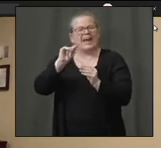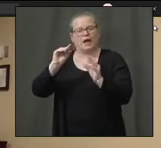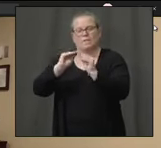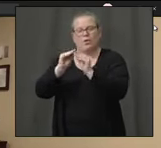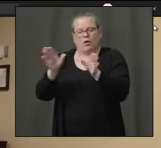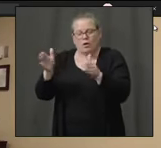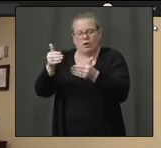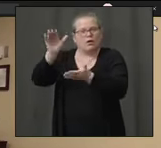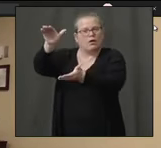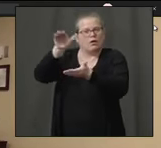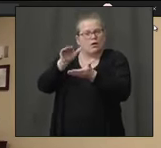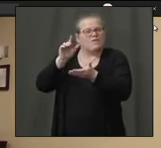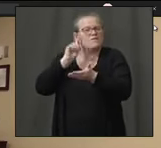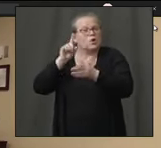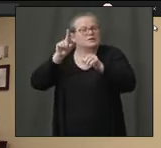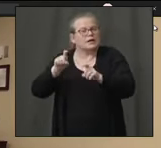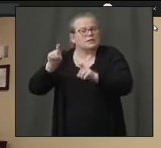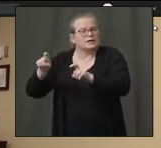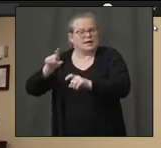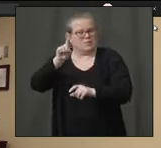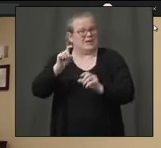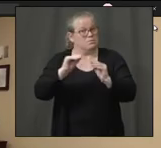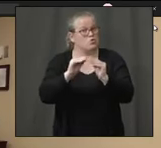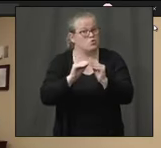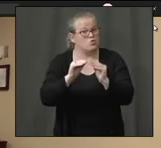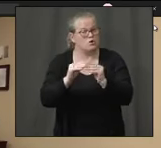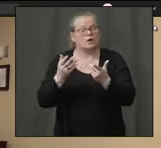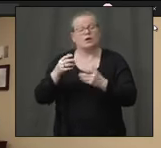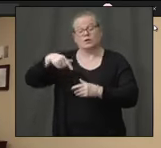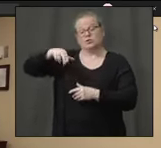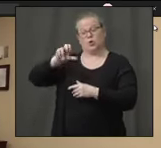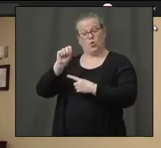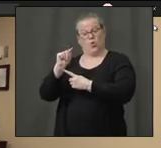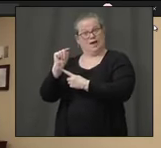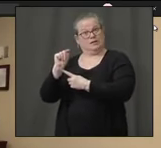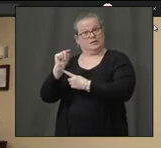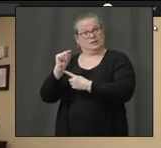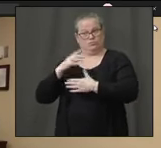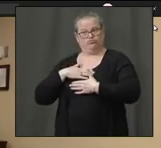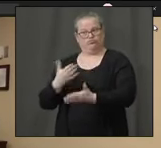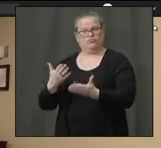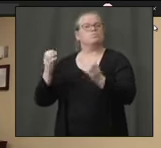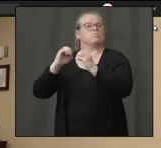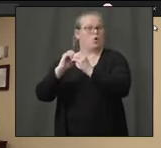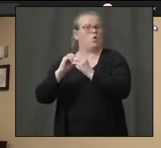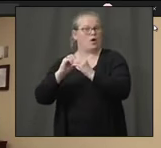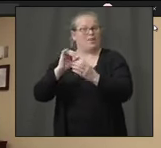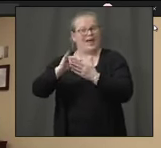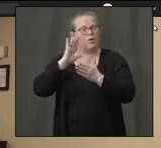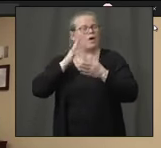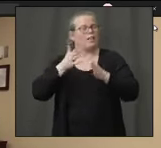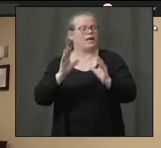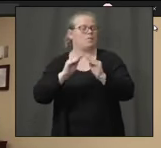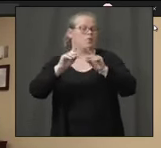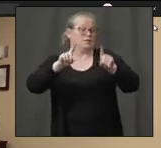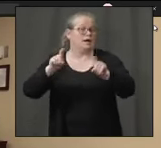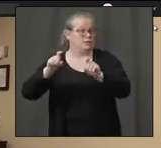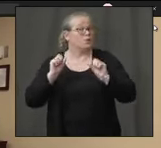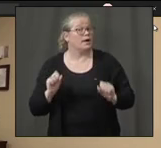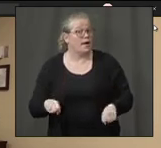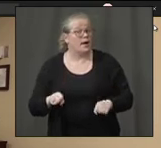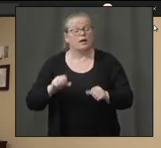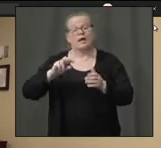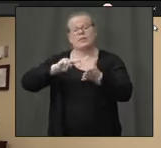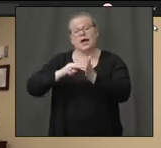commitment Quest has made which gives us an ability to really expand our capacity. This test will be available to all